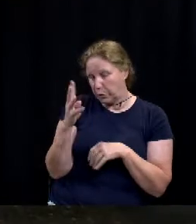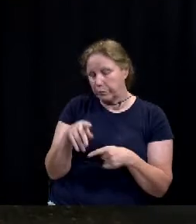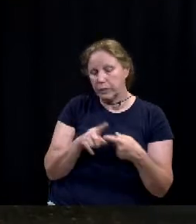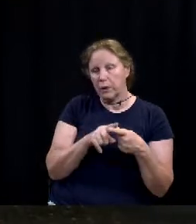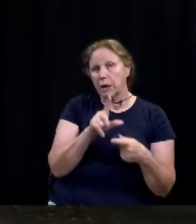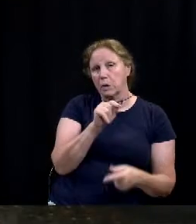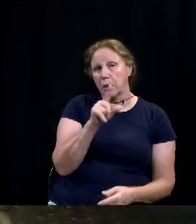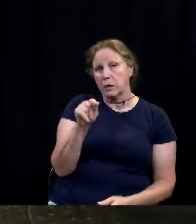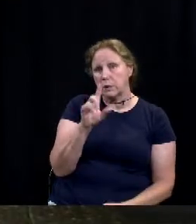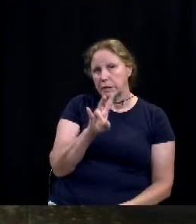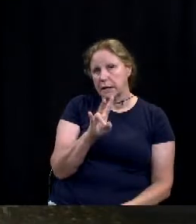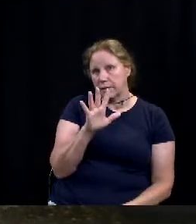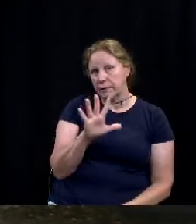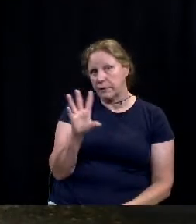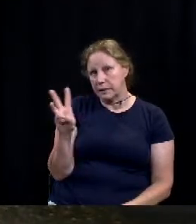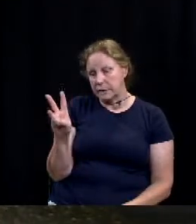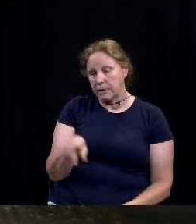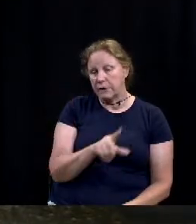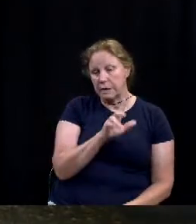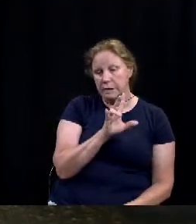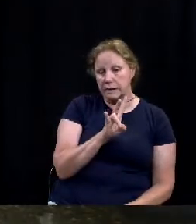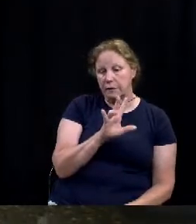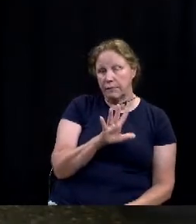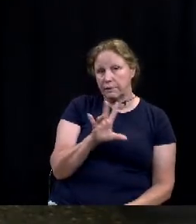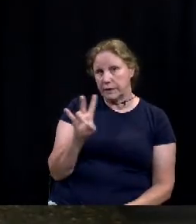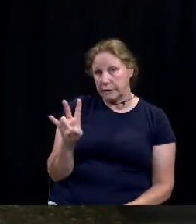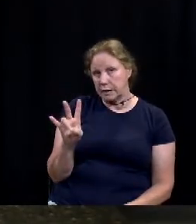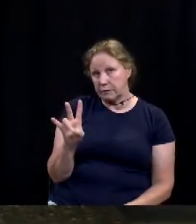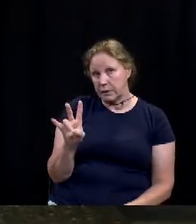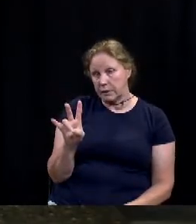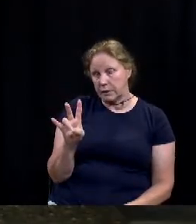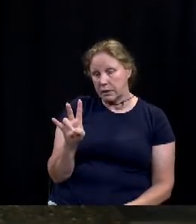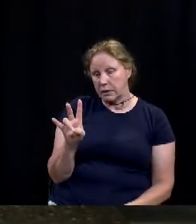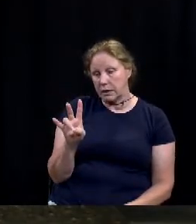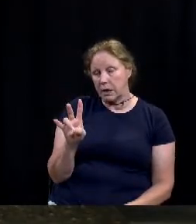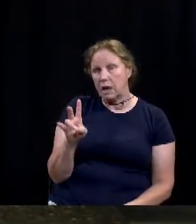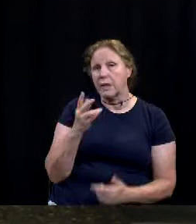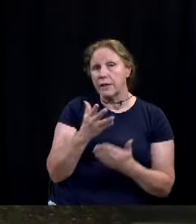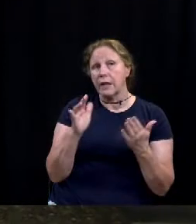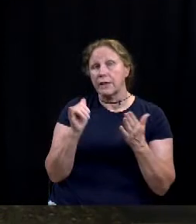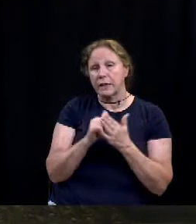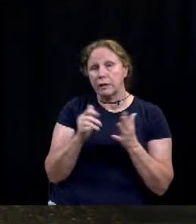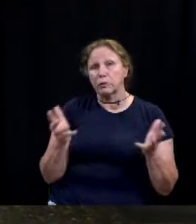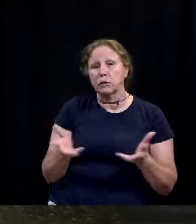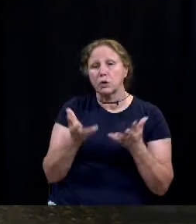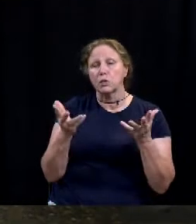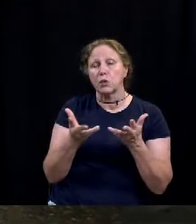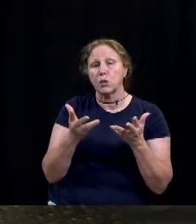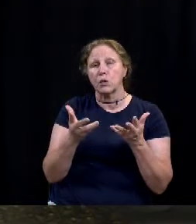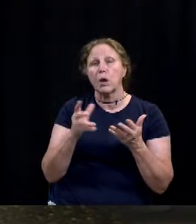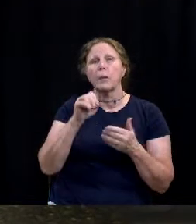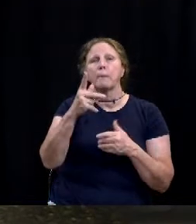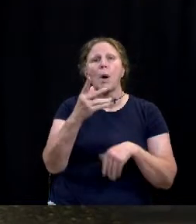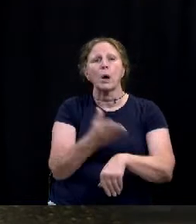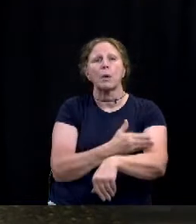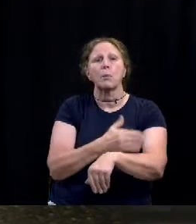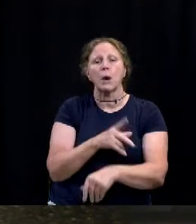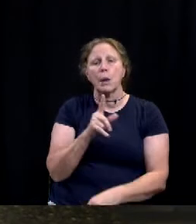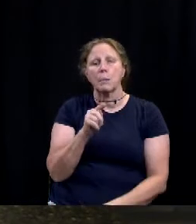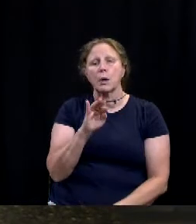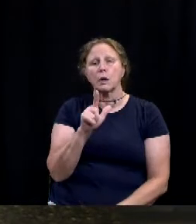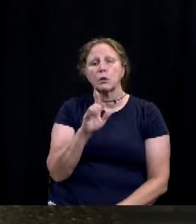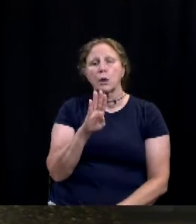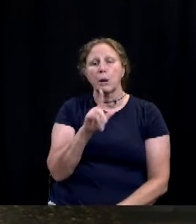2020, 756, and 757 are items that facilitate the continued park improvements at Trailblazer Park